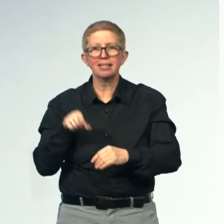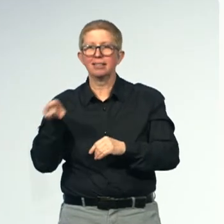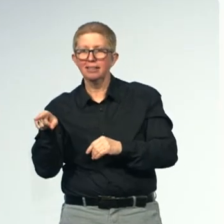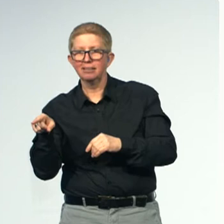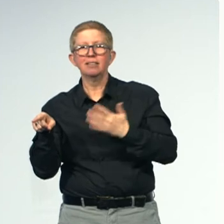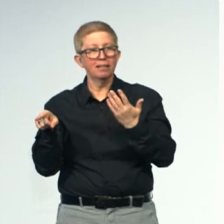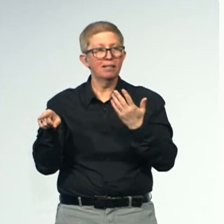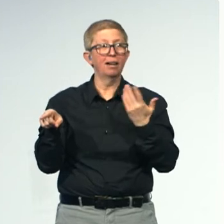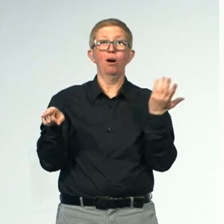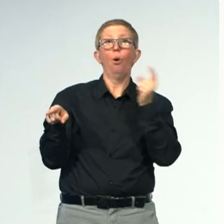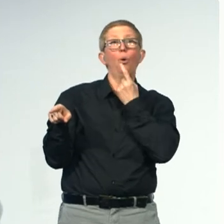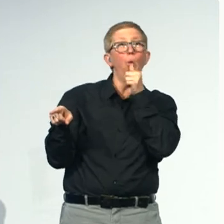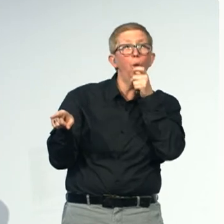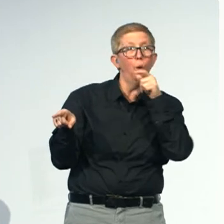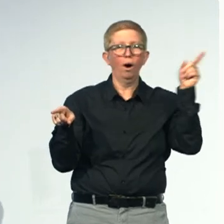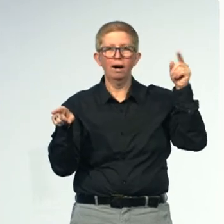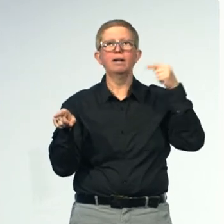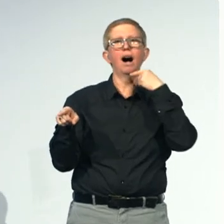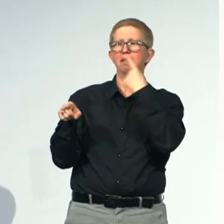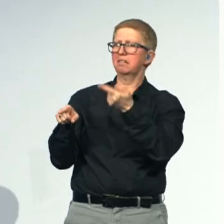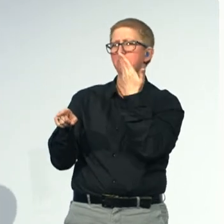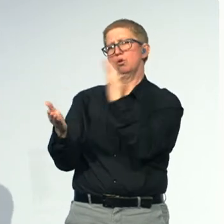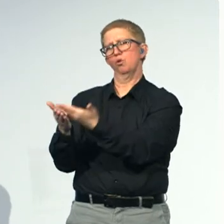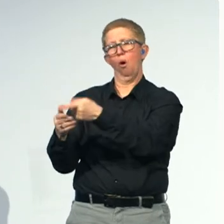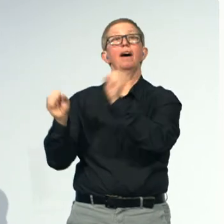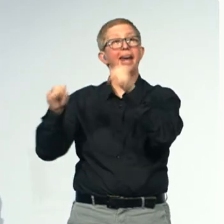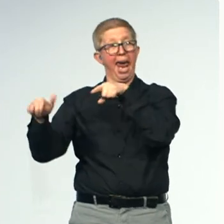and not as a characteristic of the individual.